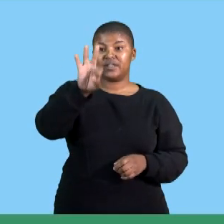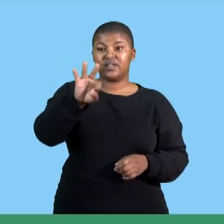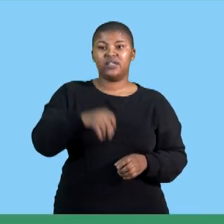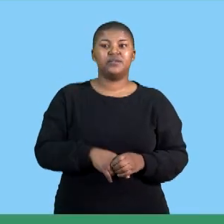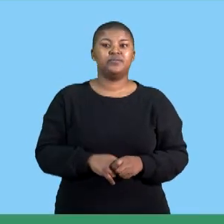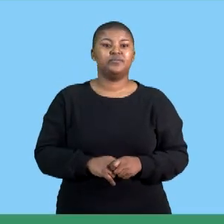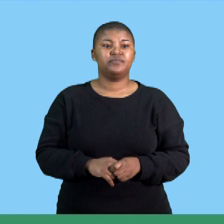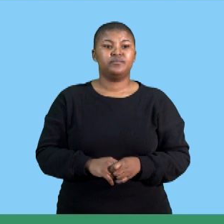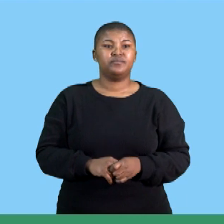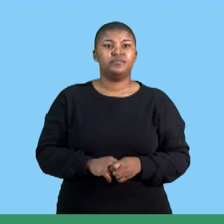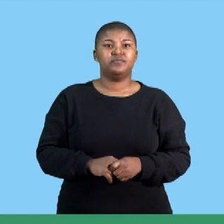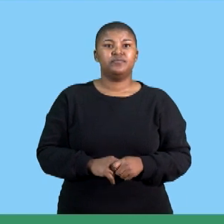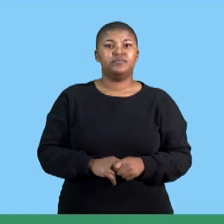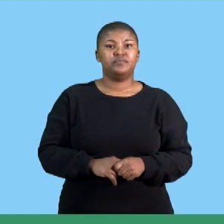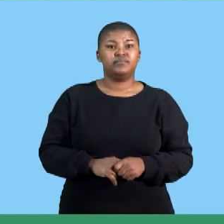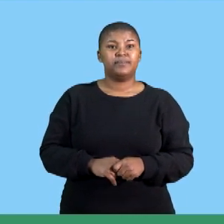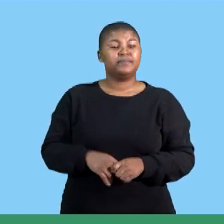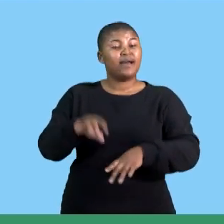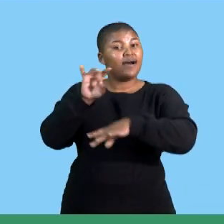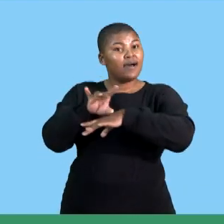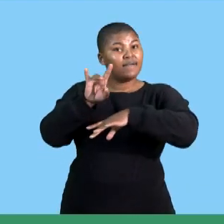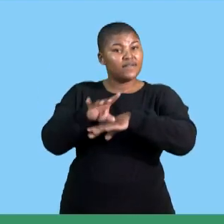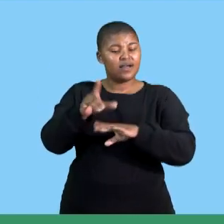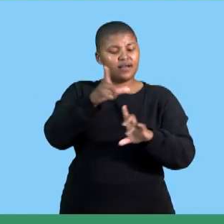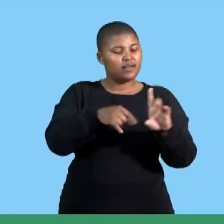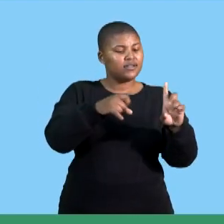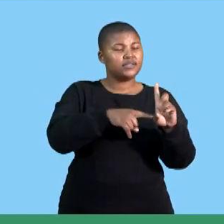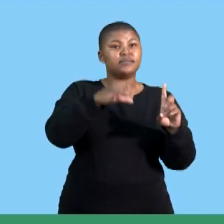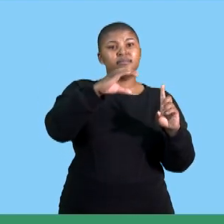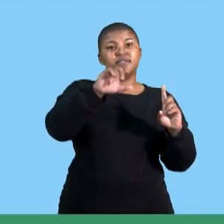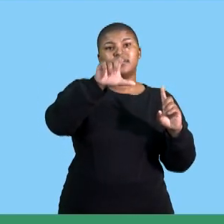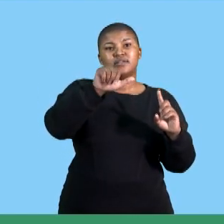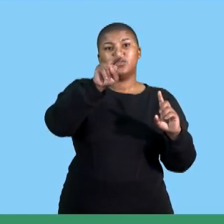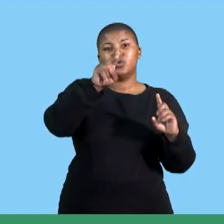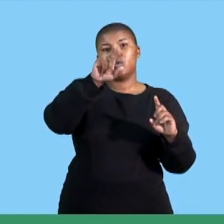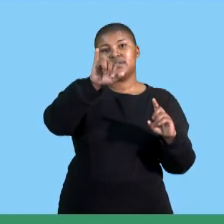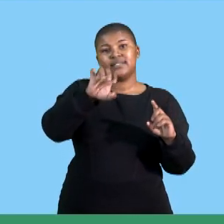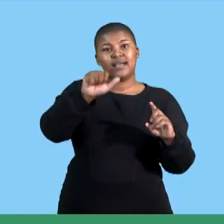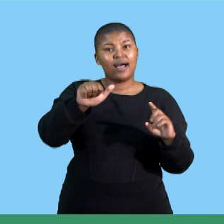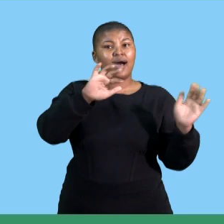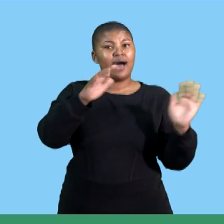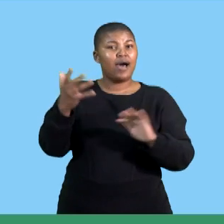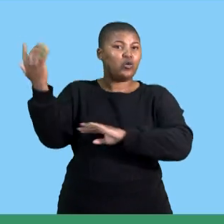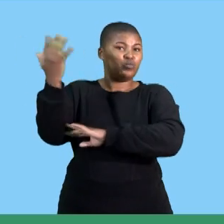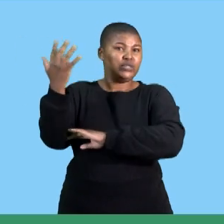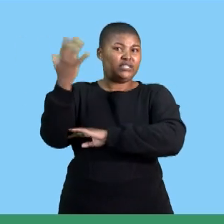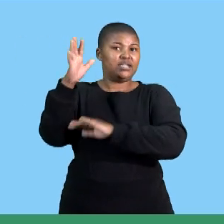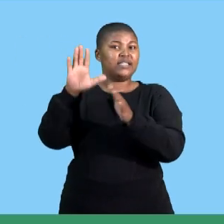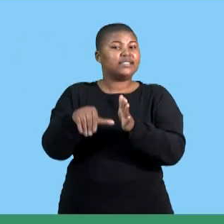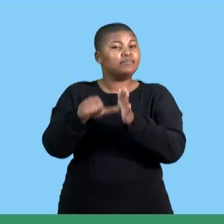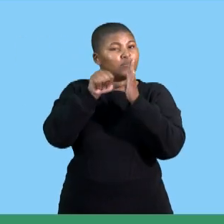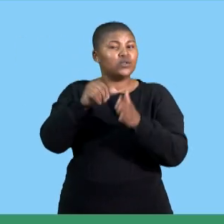claudia on the importance of presenting business information used to validate